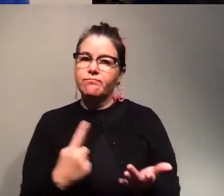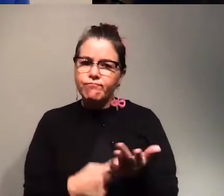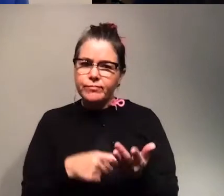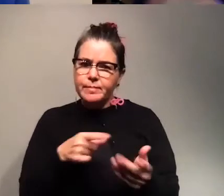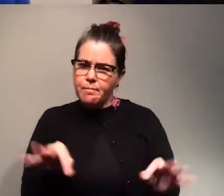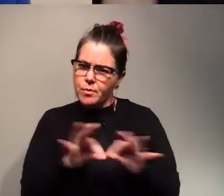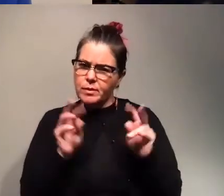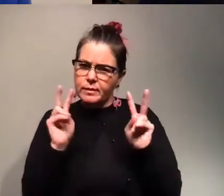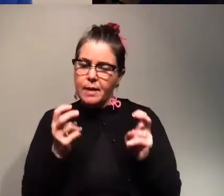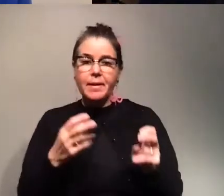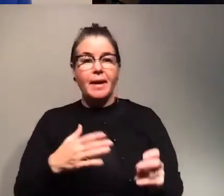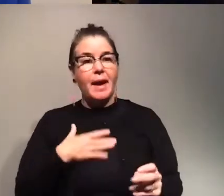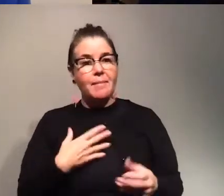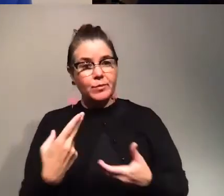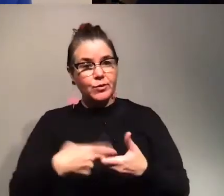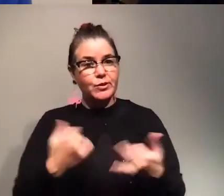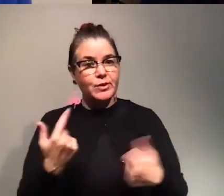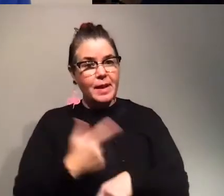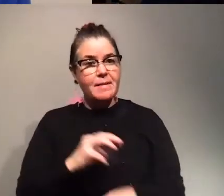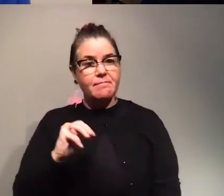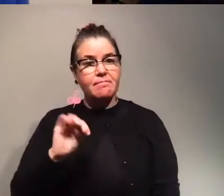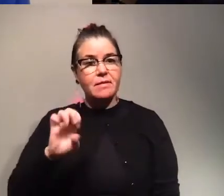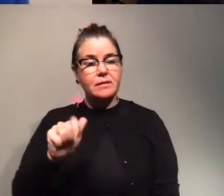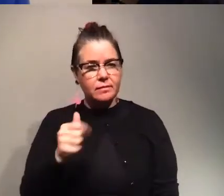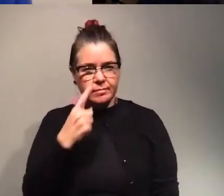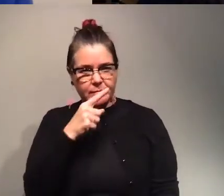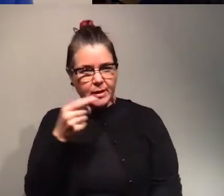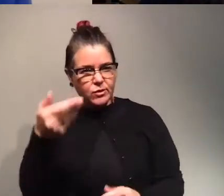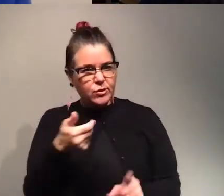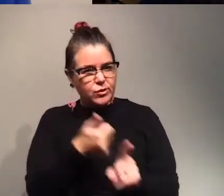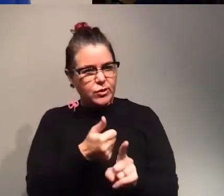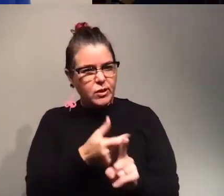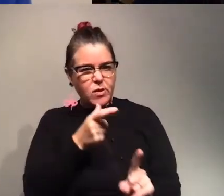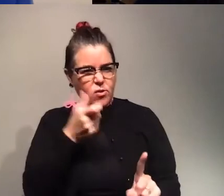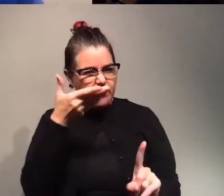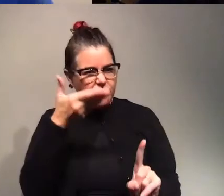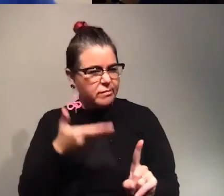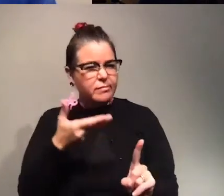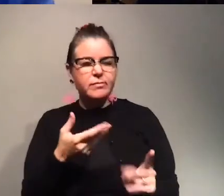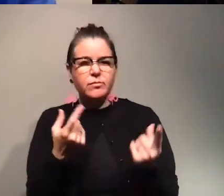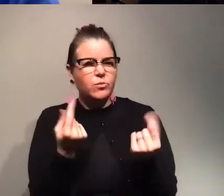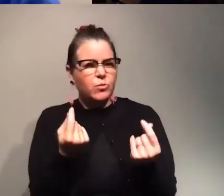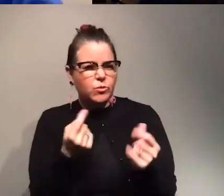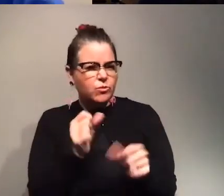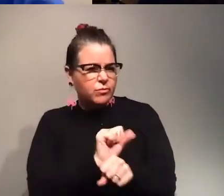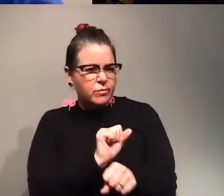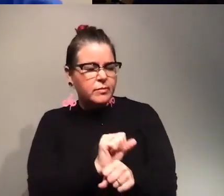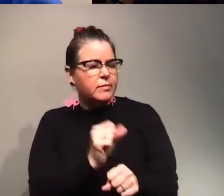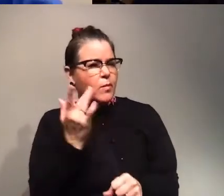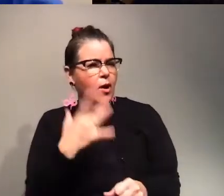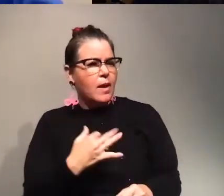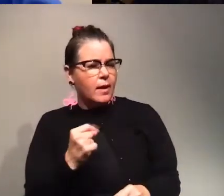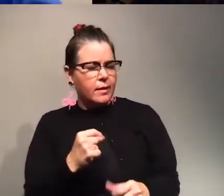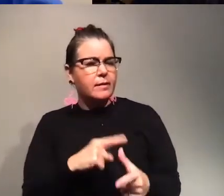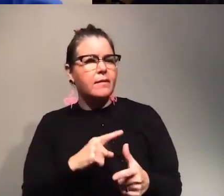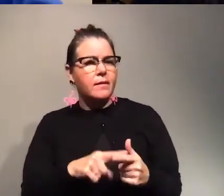we're really happy to have Melissa here today. So Melissa would you like to introduce yourself, say who you are, what you do, and why you like it, and then